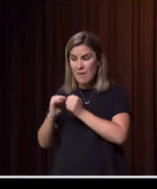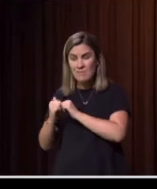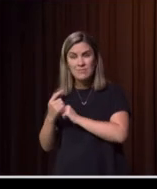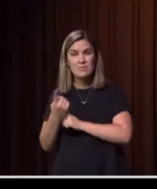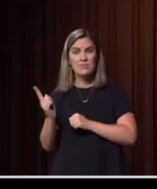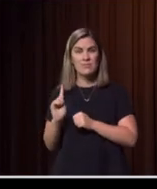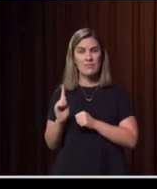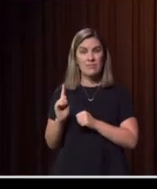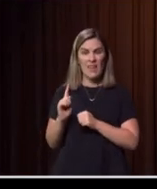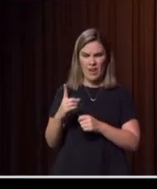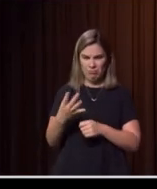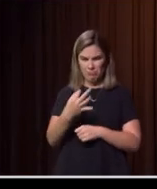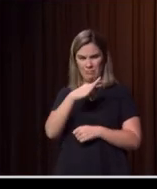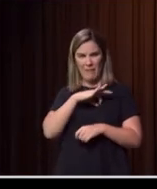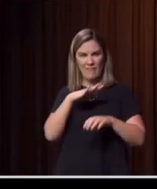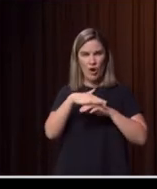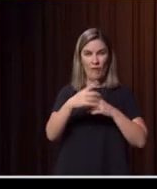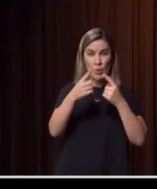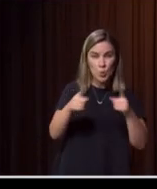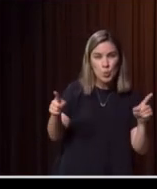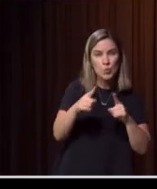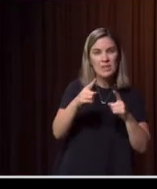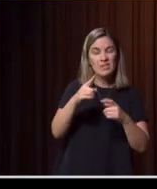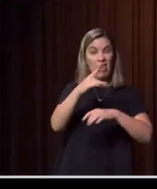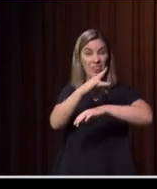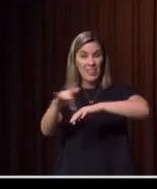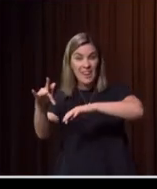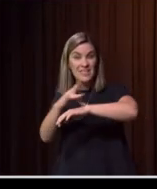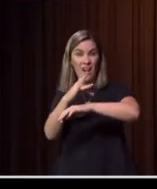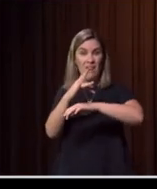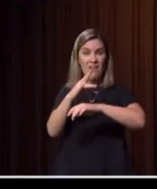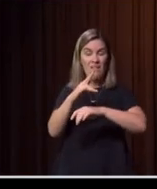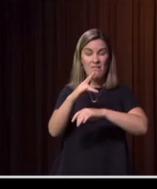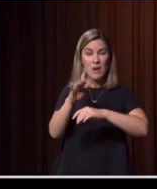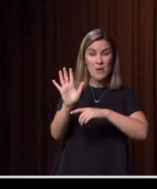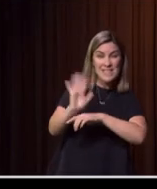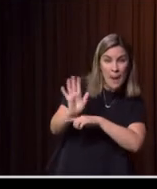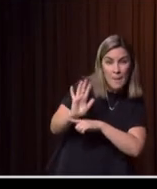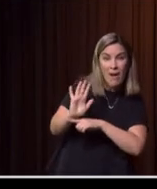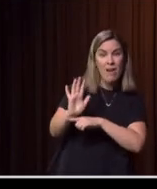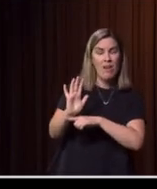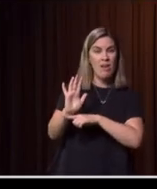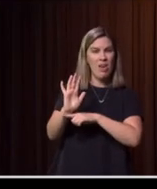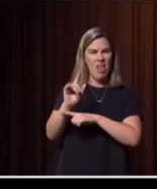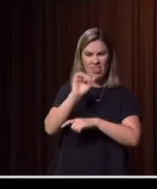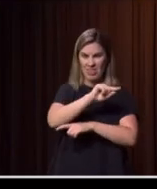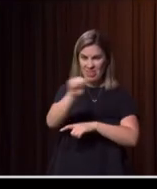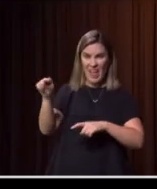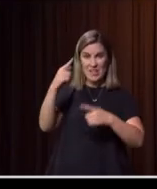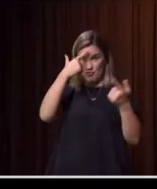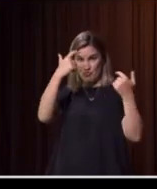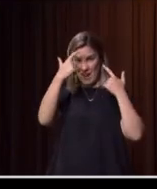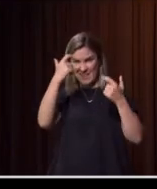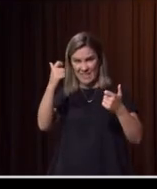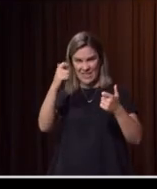in theatre, in cinema, in the ability to see the creativity that resides in our community that captures